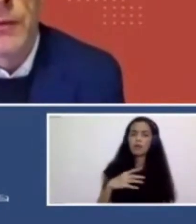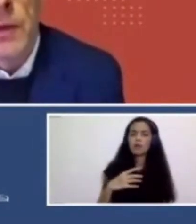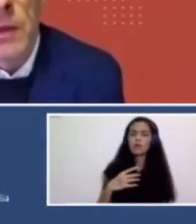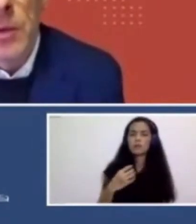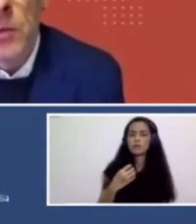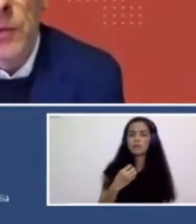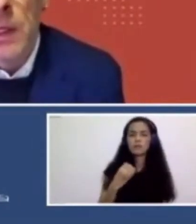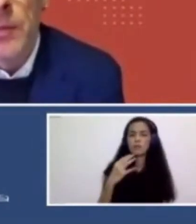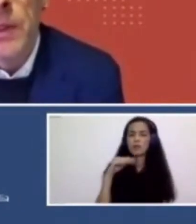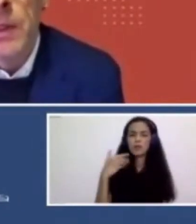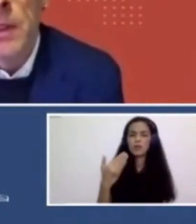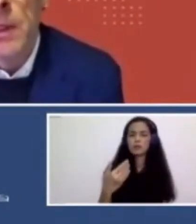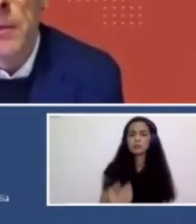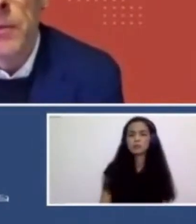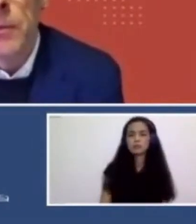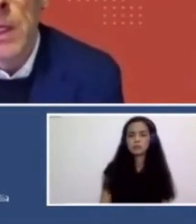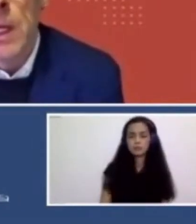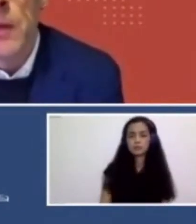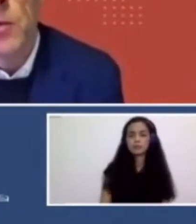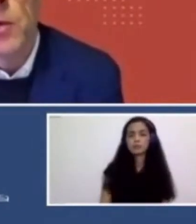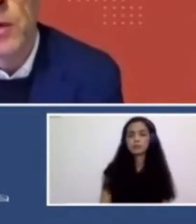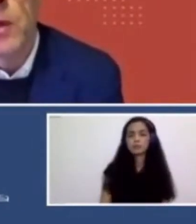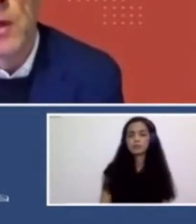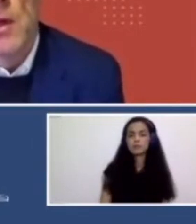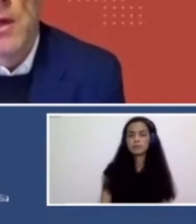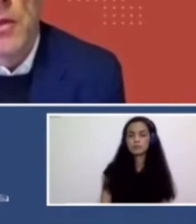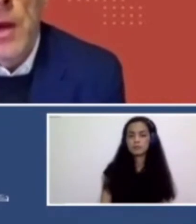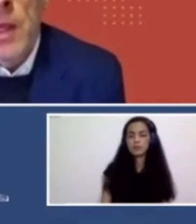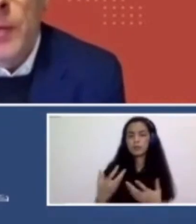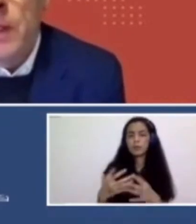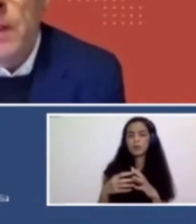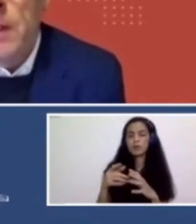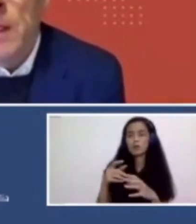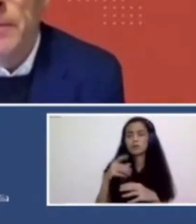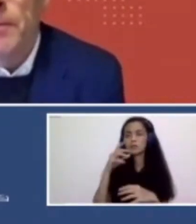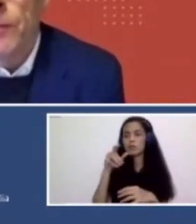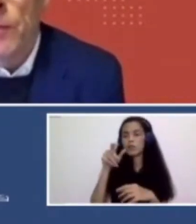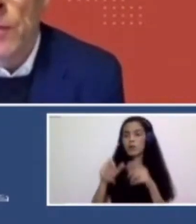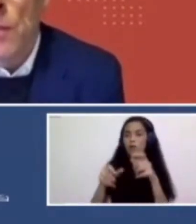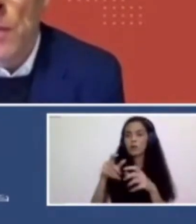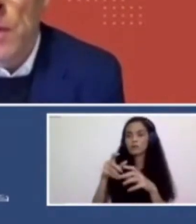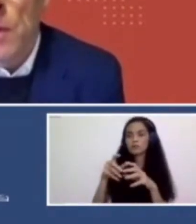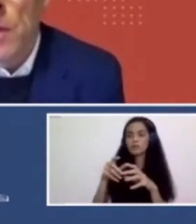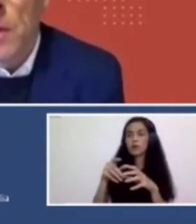I'm kind of intimate with that company, um, and how they work, but that company, um,